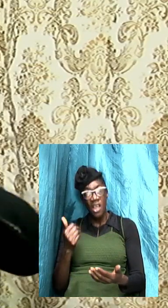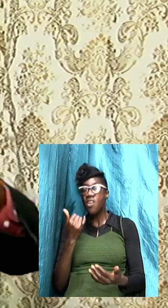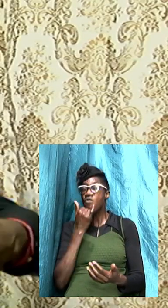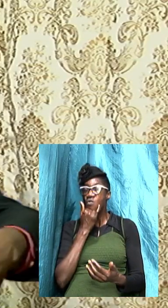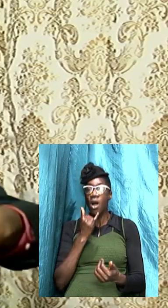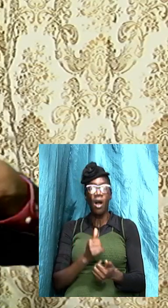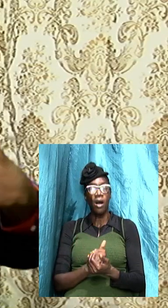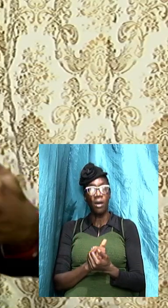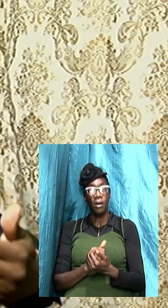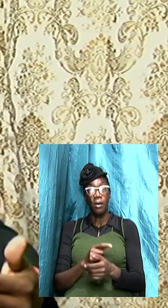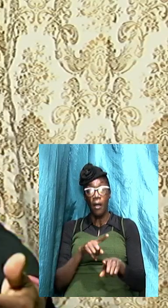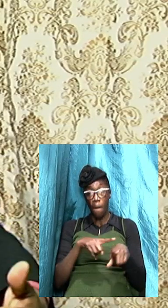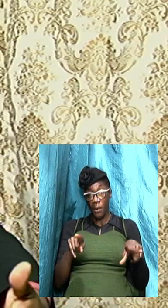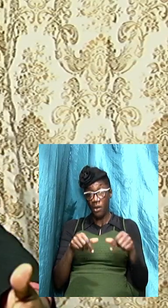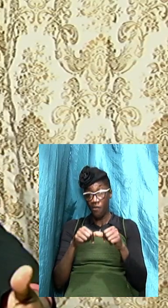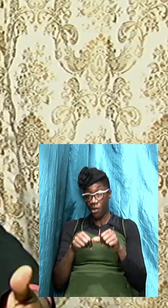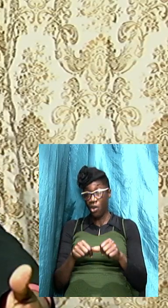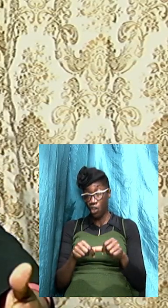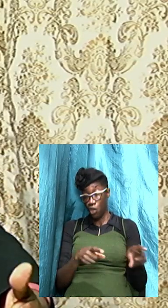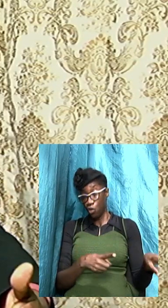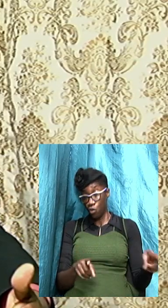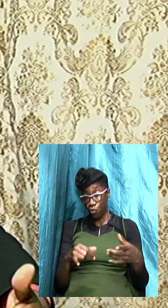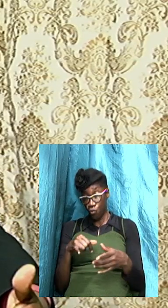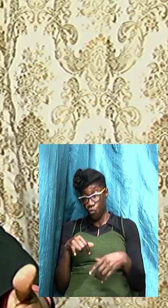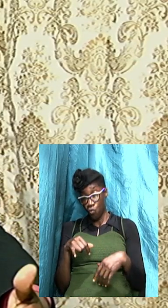but if you continue to do it